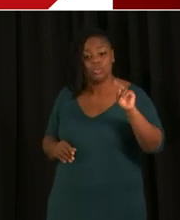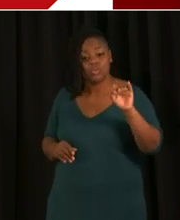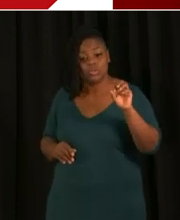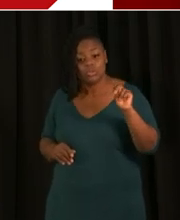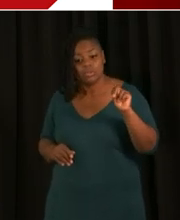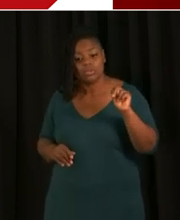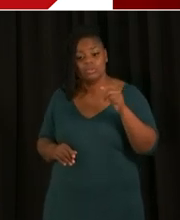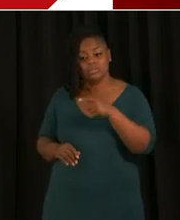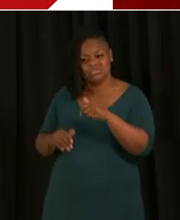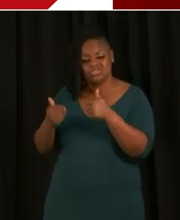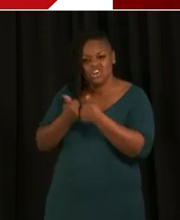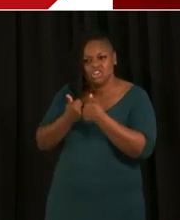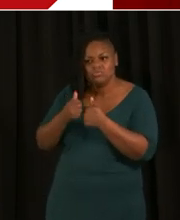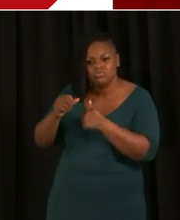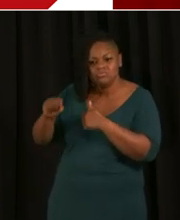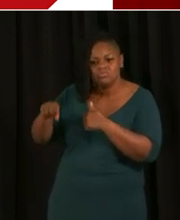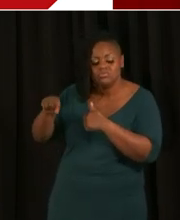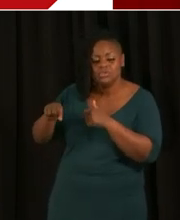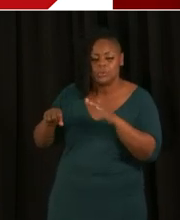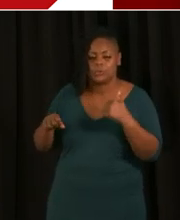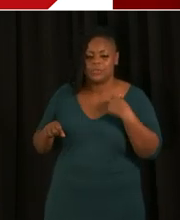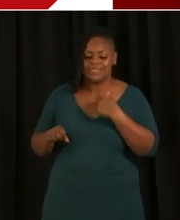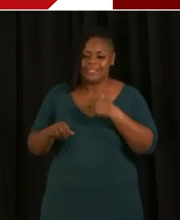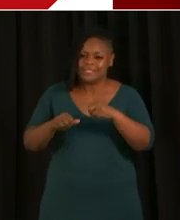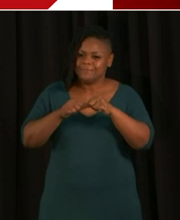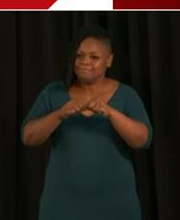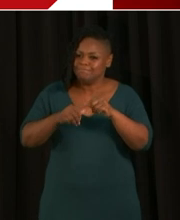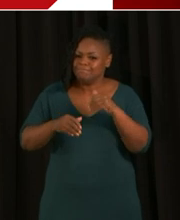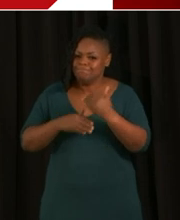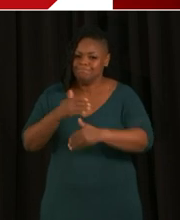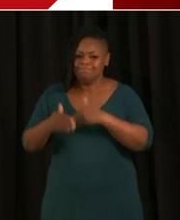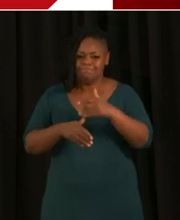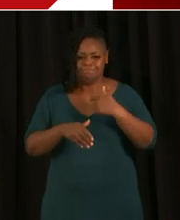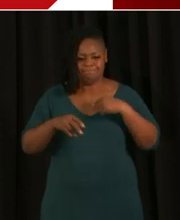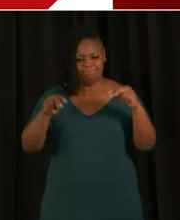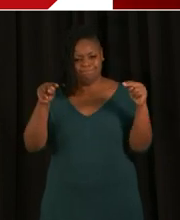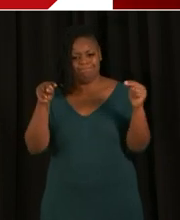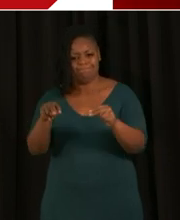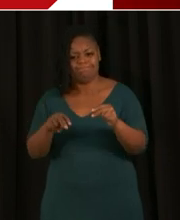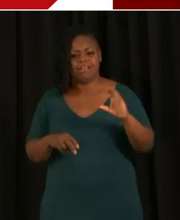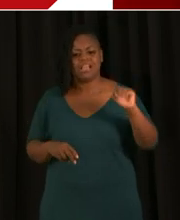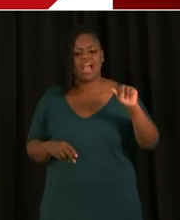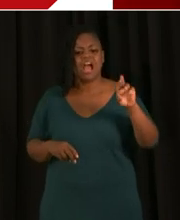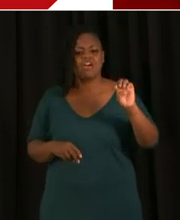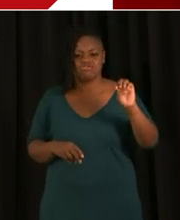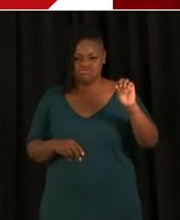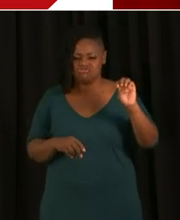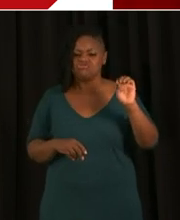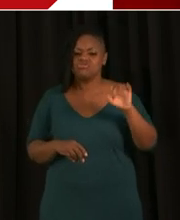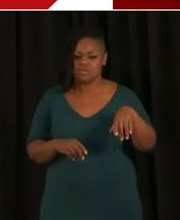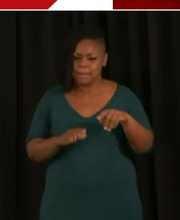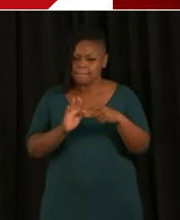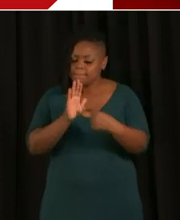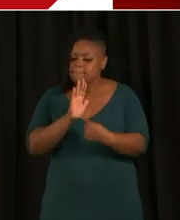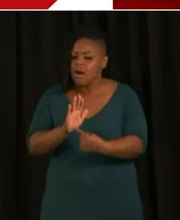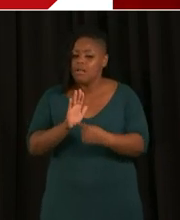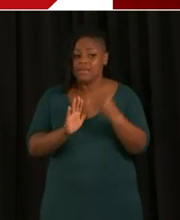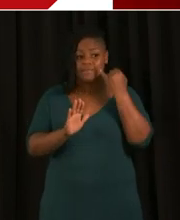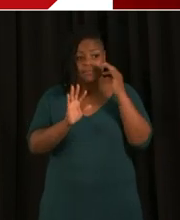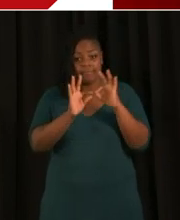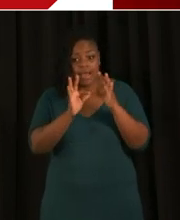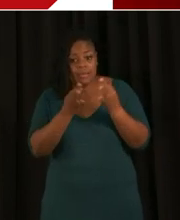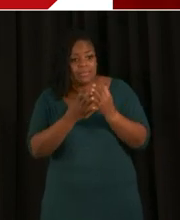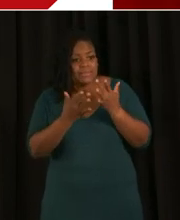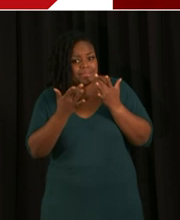we are going to continue to ramp up our care models. So, students, families who don't have the resources